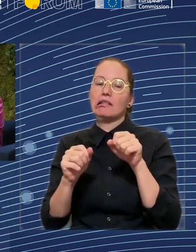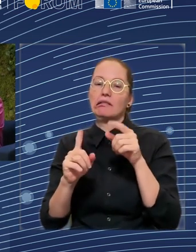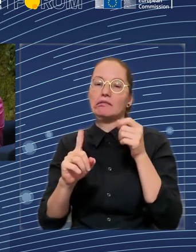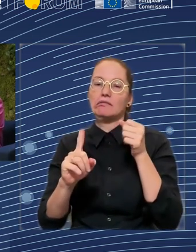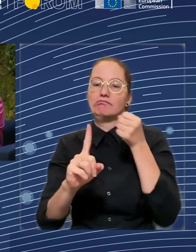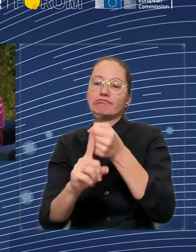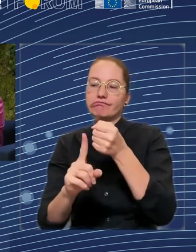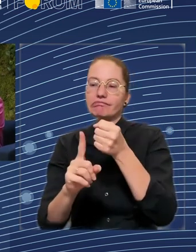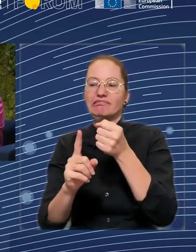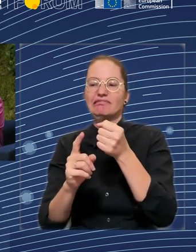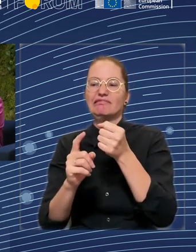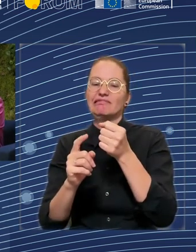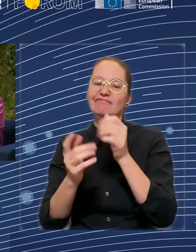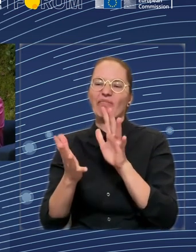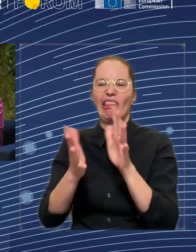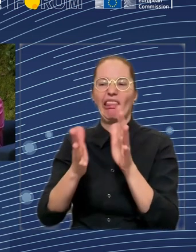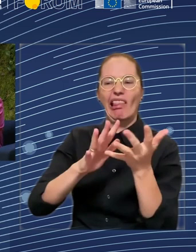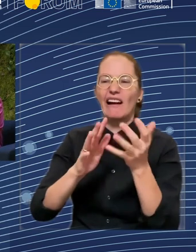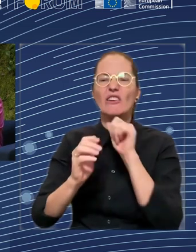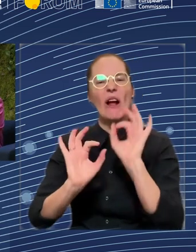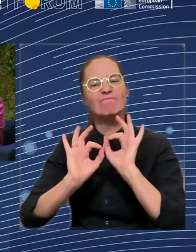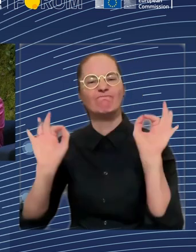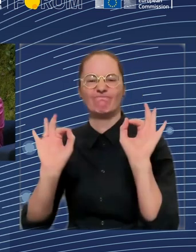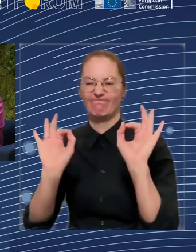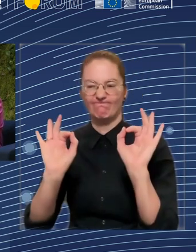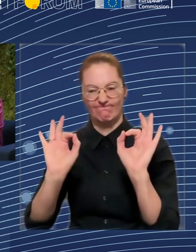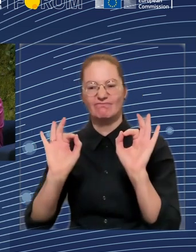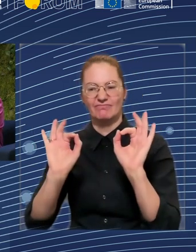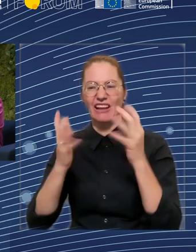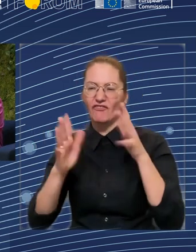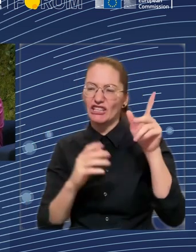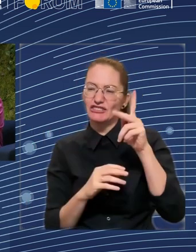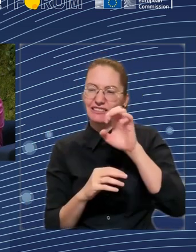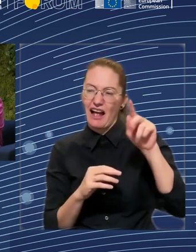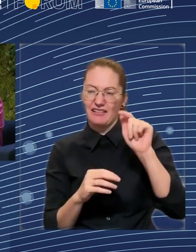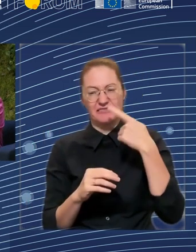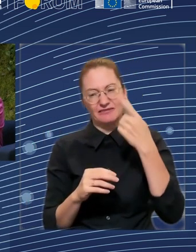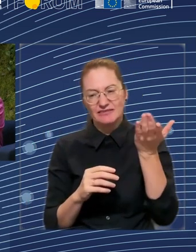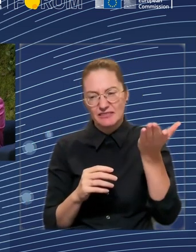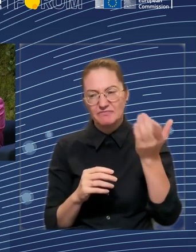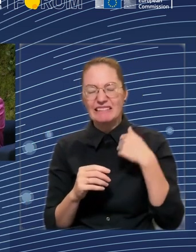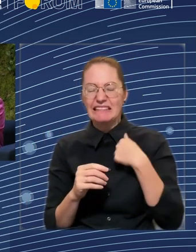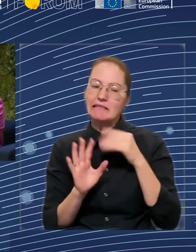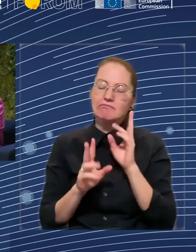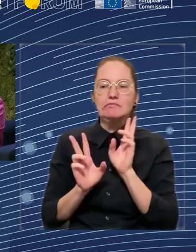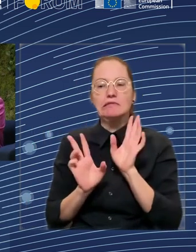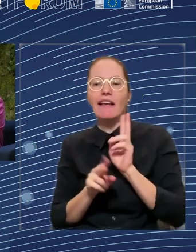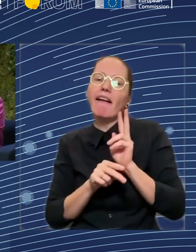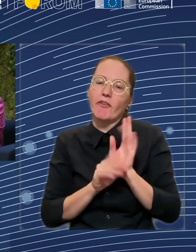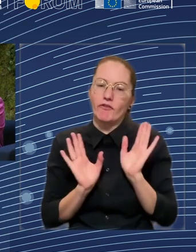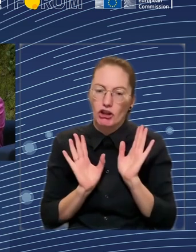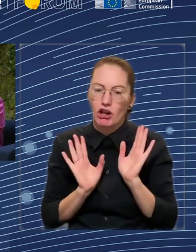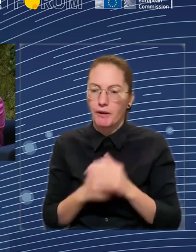But I'm afraid that we cannot design such a good universal solutions that fit